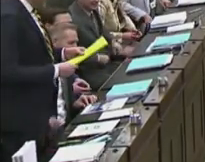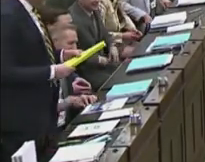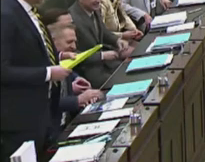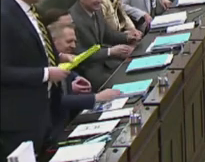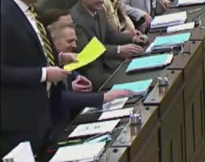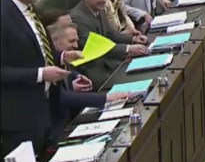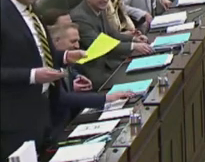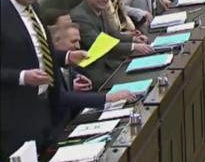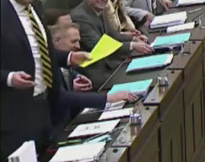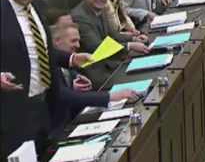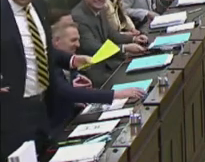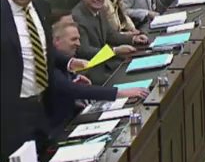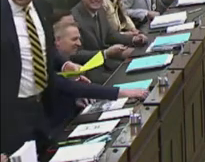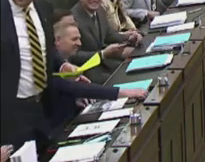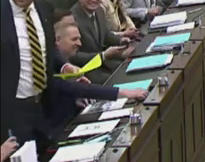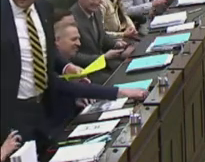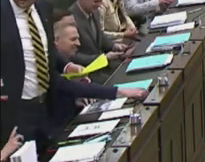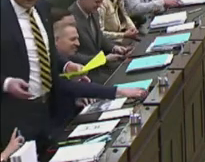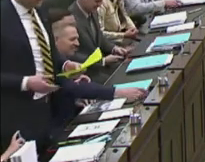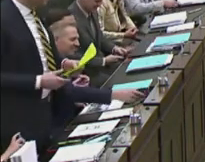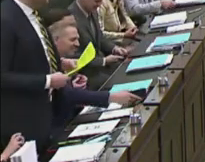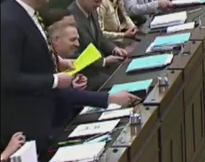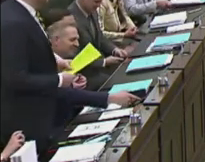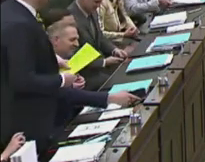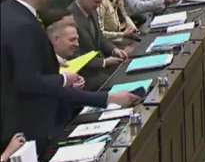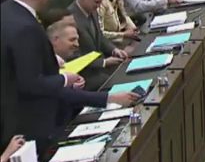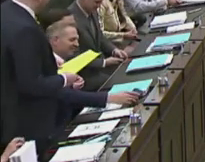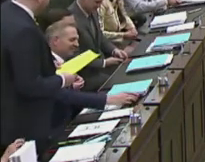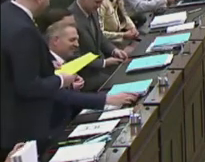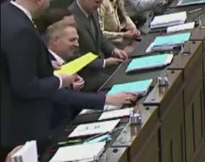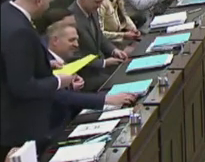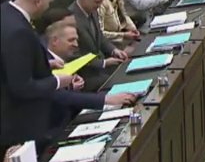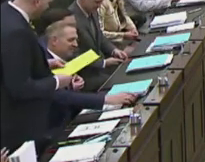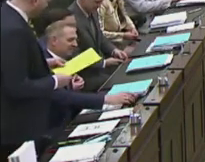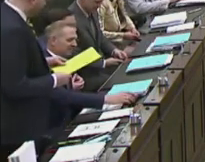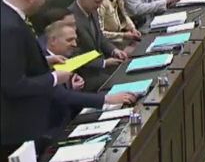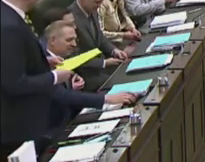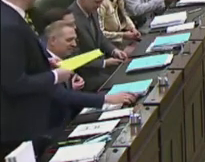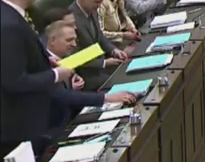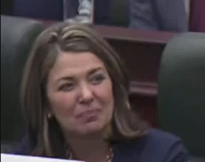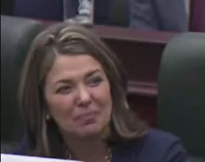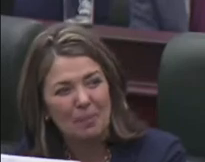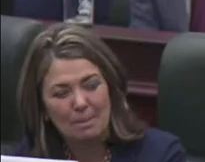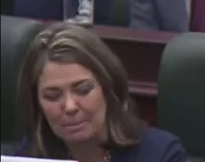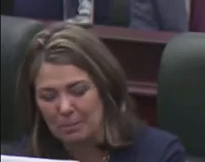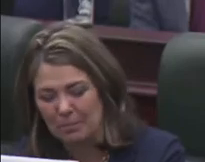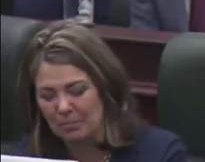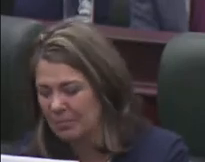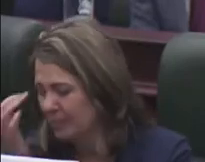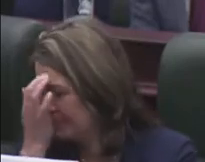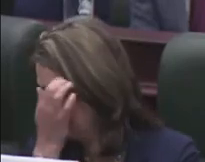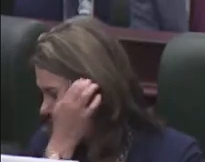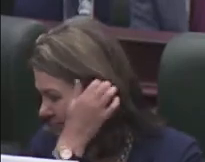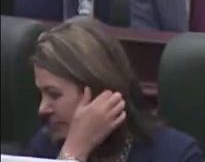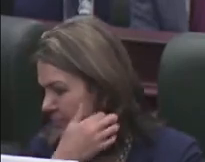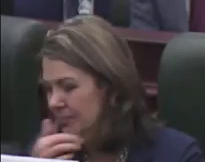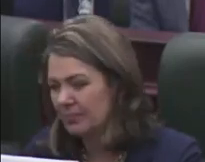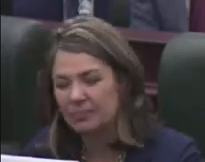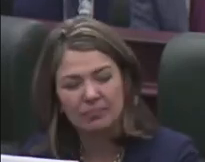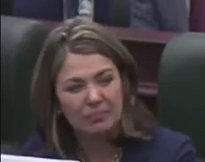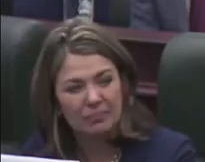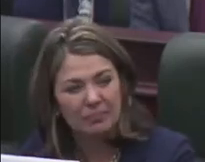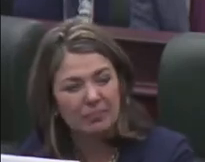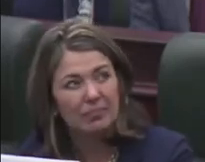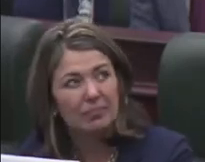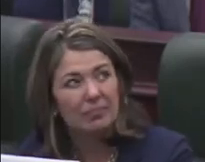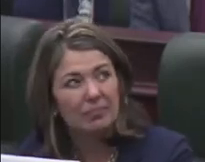And go report such great news to our constituents. So with that said, I do move that in accordance with Government Motion 20, the